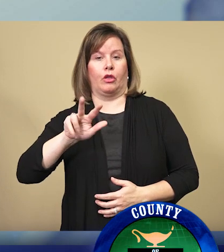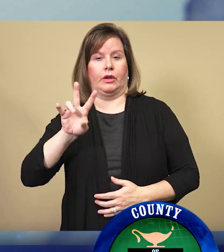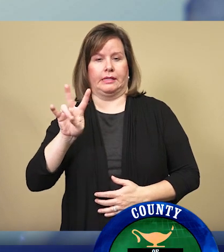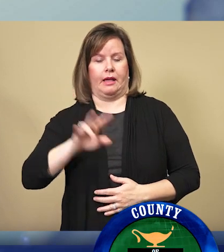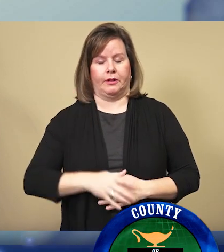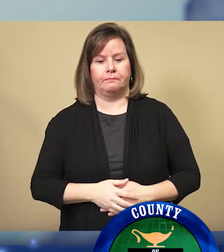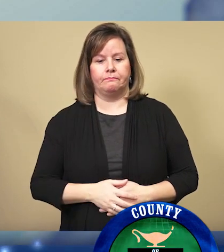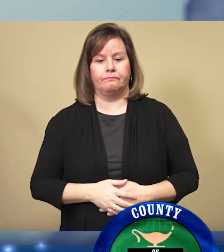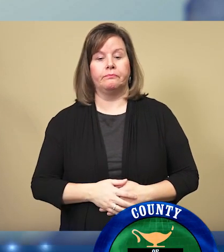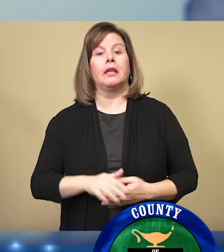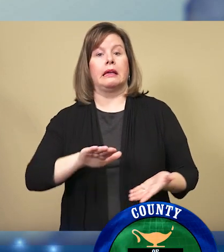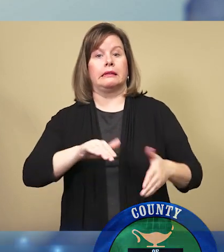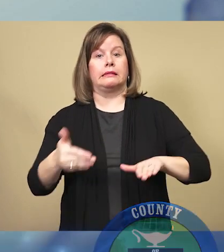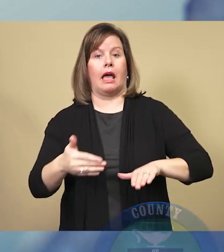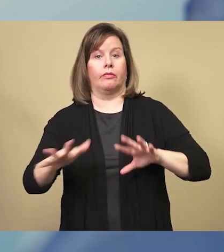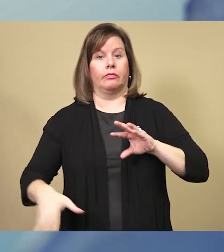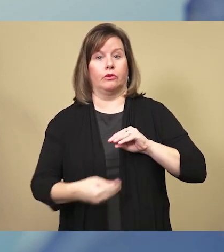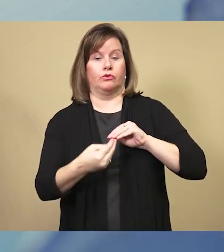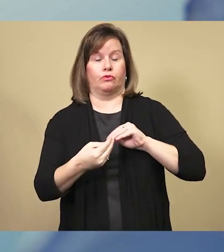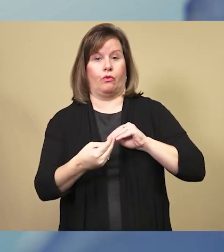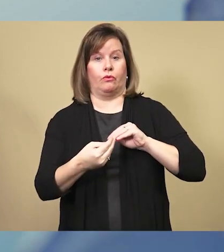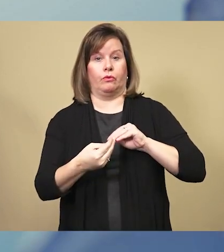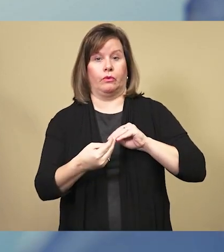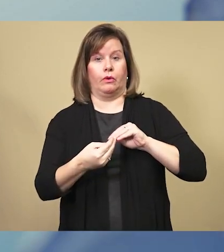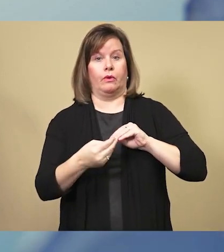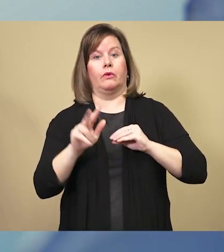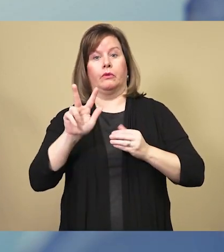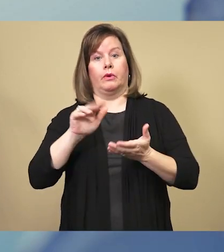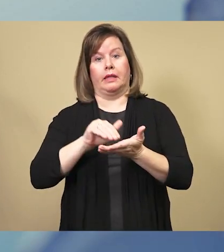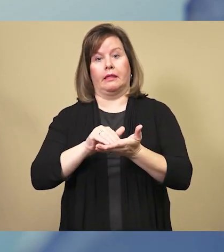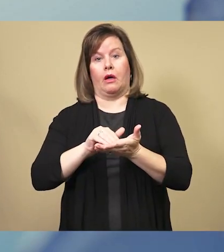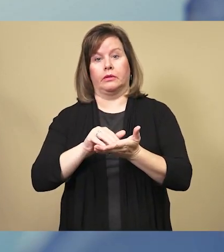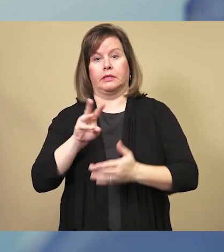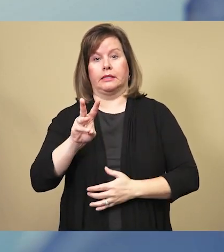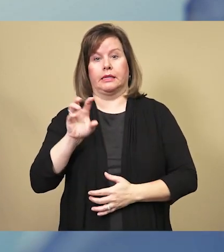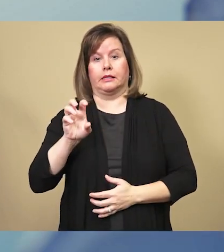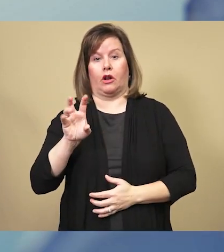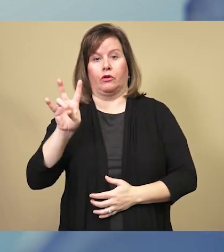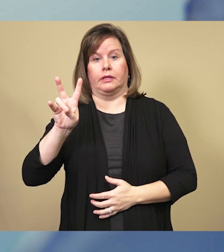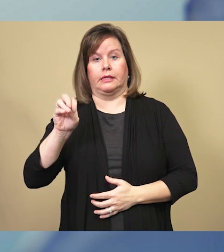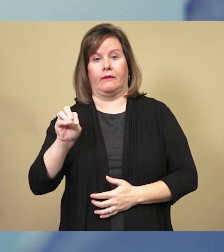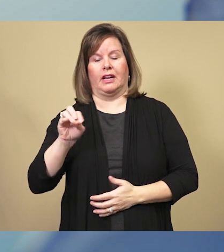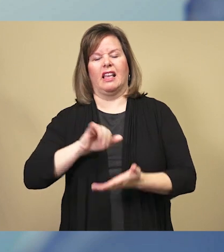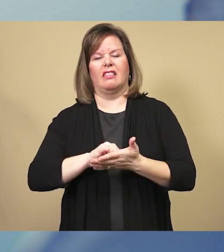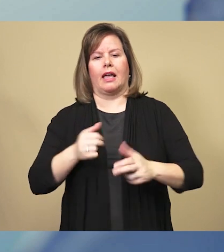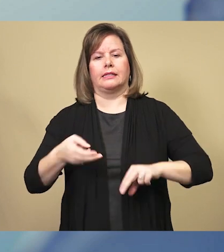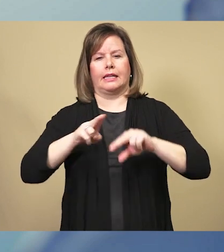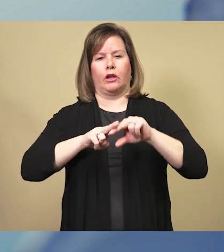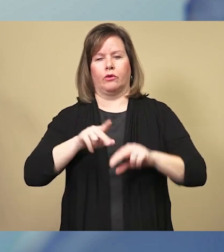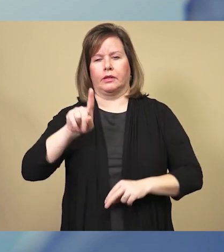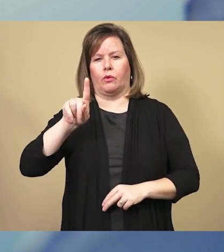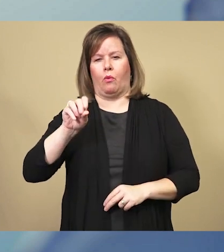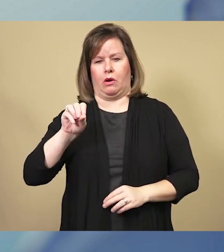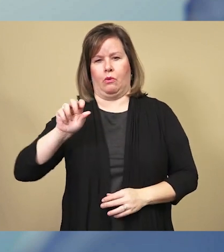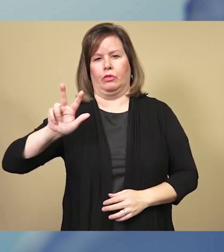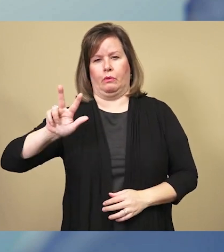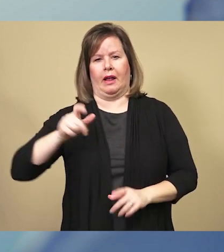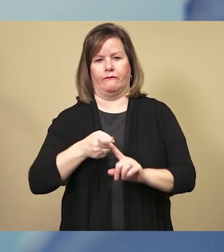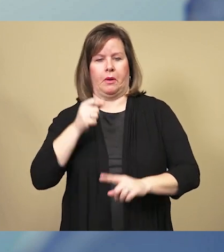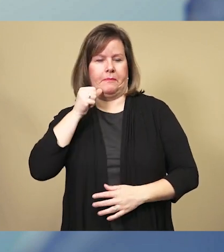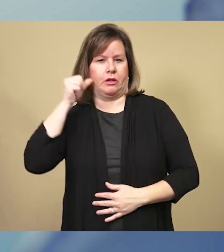death toll is now at 3,670 deaths, which is an increase of 103 over the previous day.